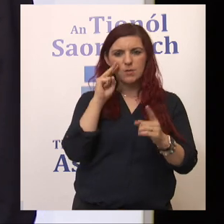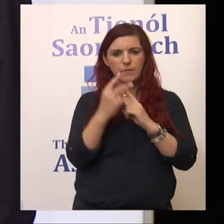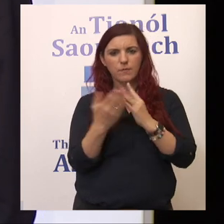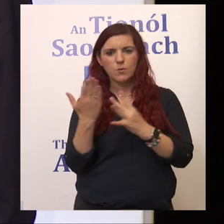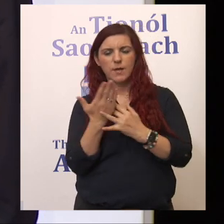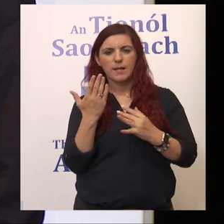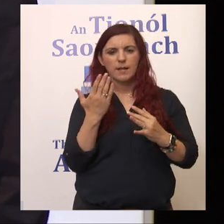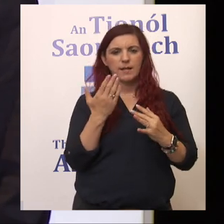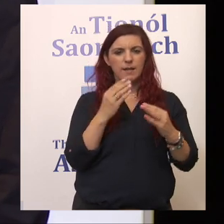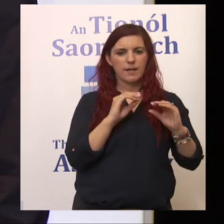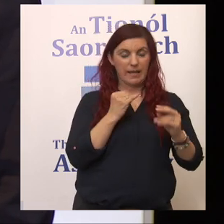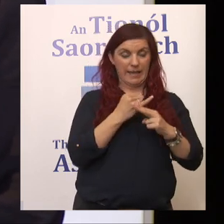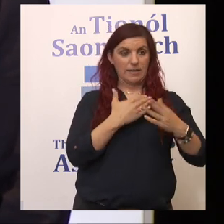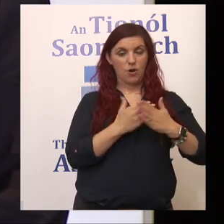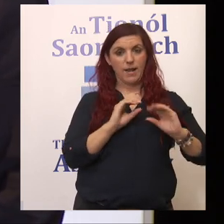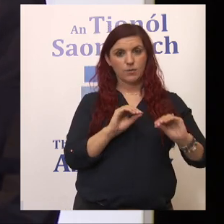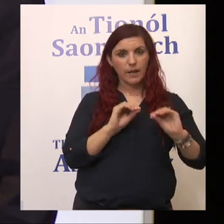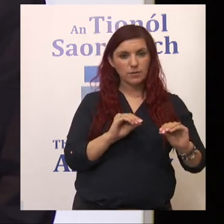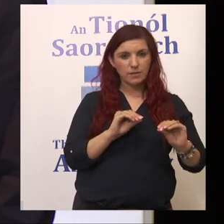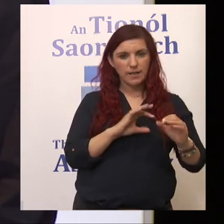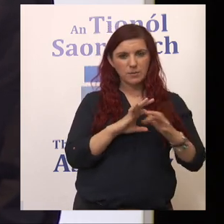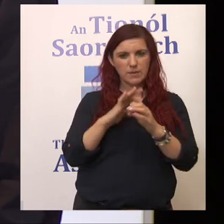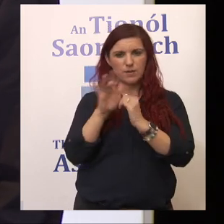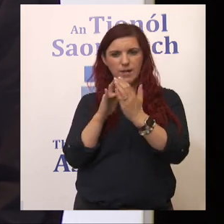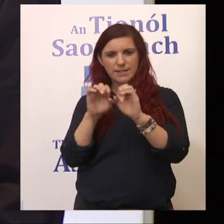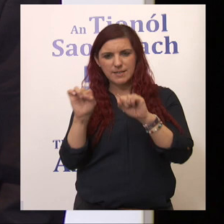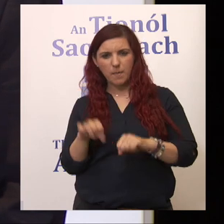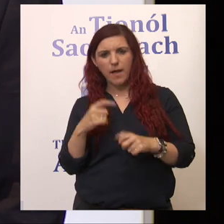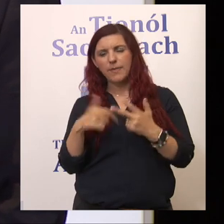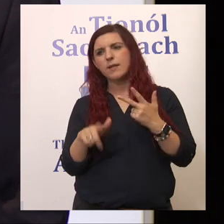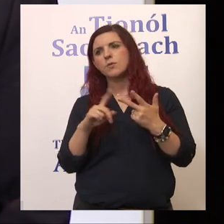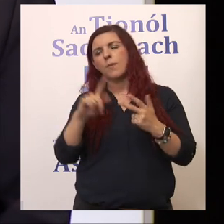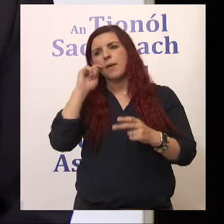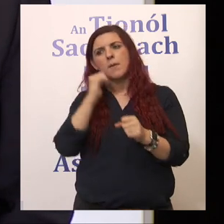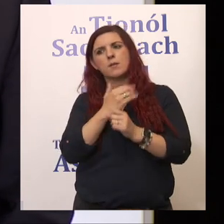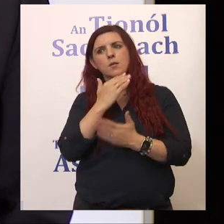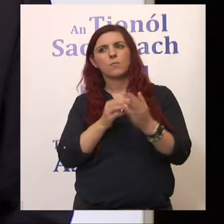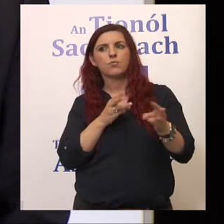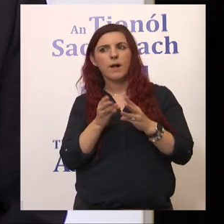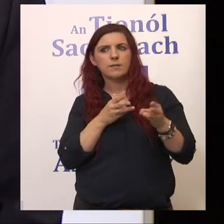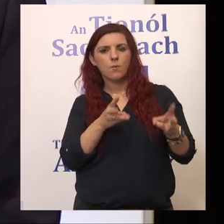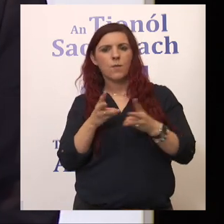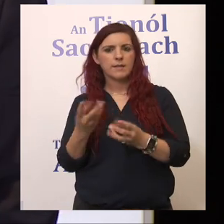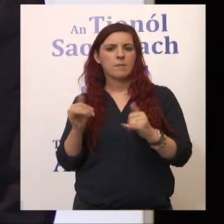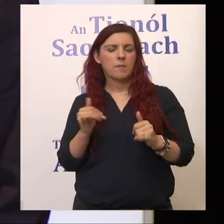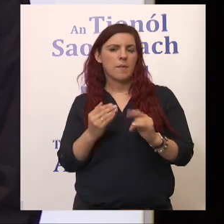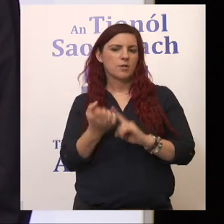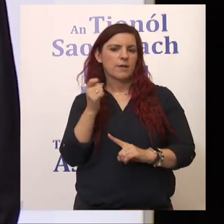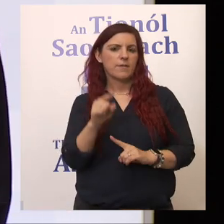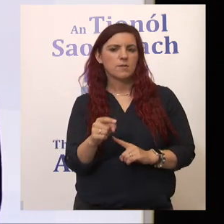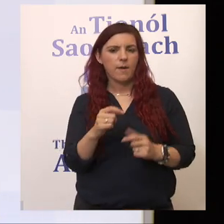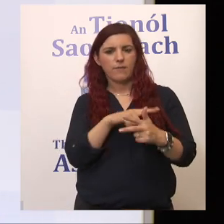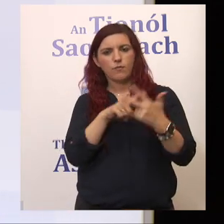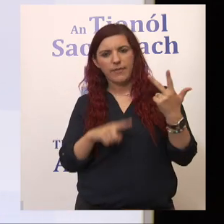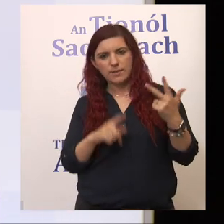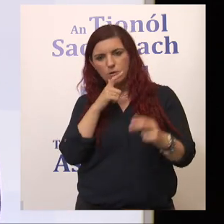education, we have a very centralised system. And then to look at some very practical ways that we might do this thing. So three